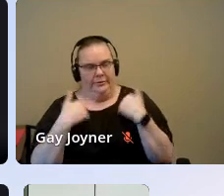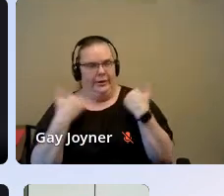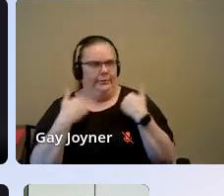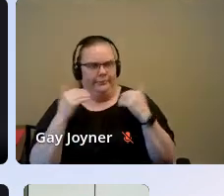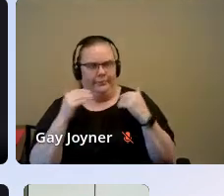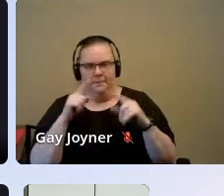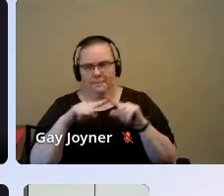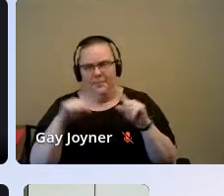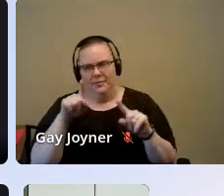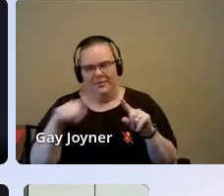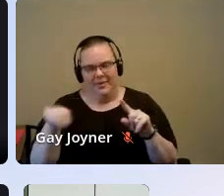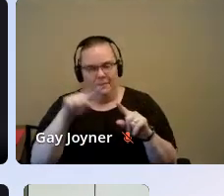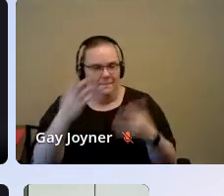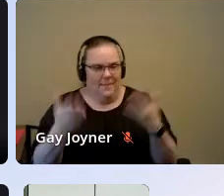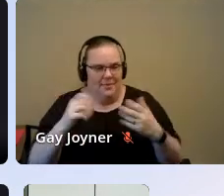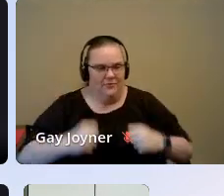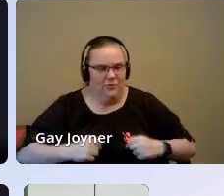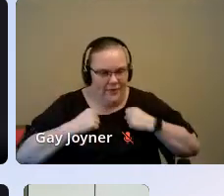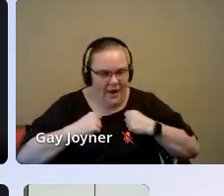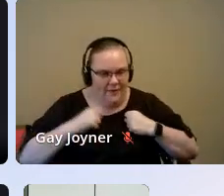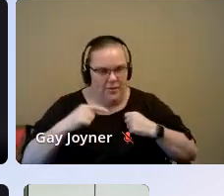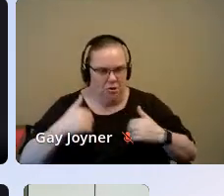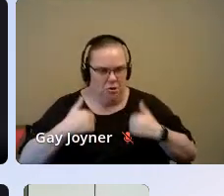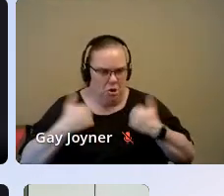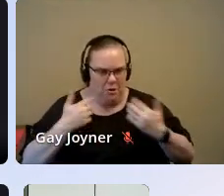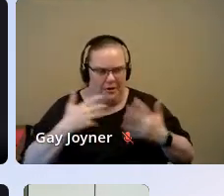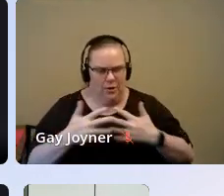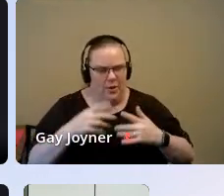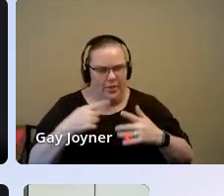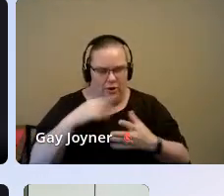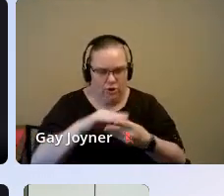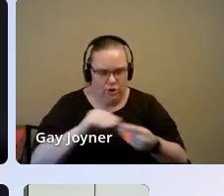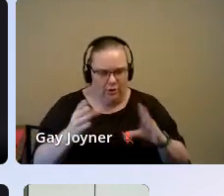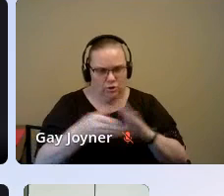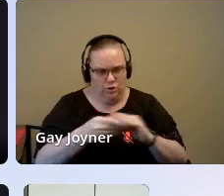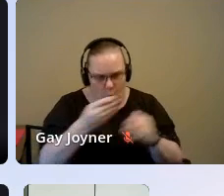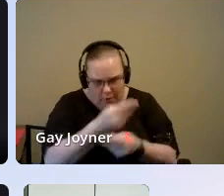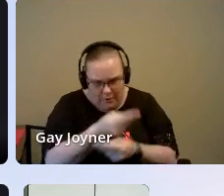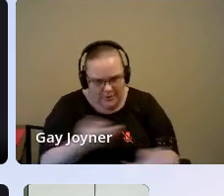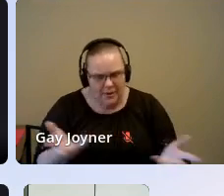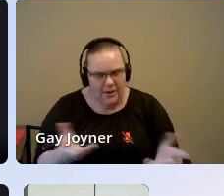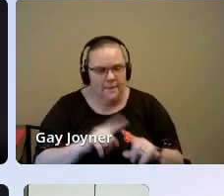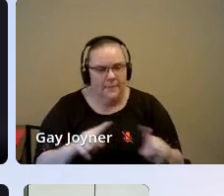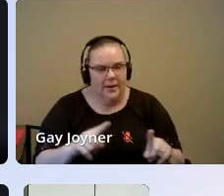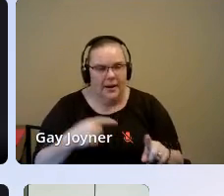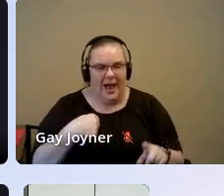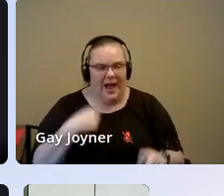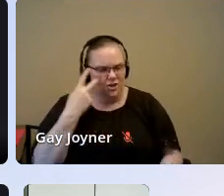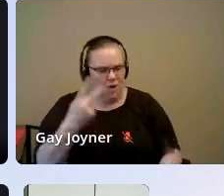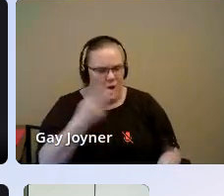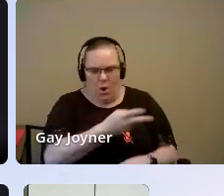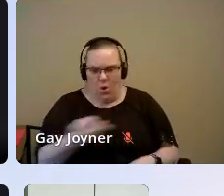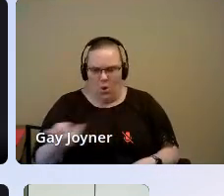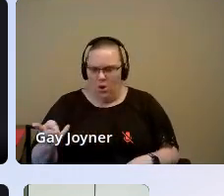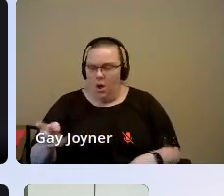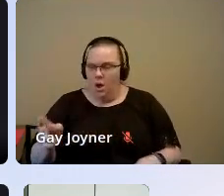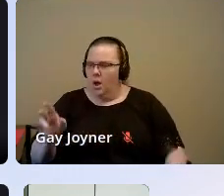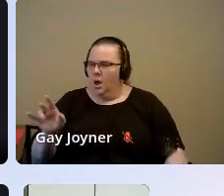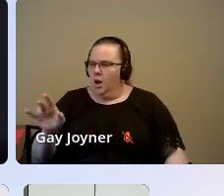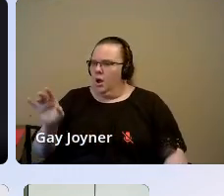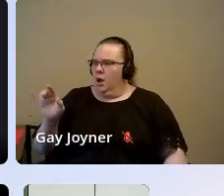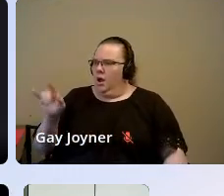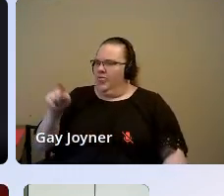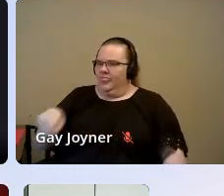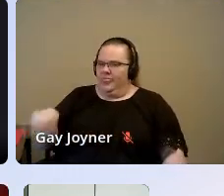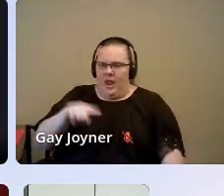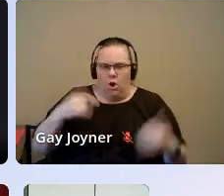in their twenties and they're sharing their story that when I first saw that other people had gone through it and were still here, I was like, oh my gosh,